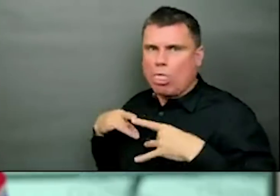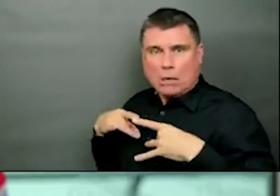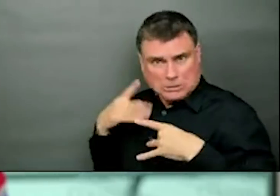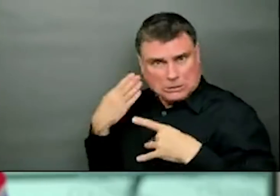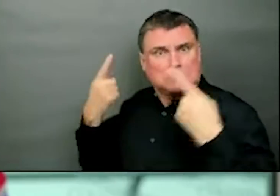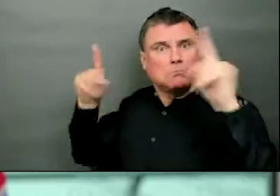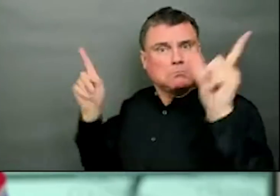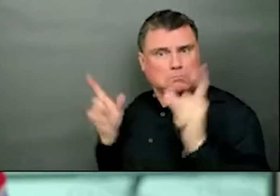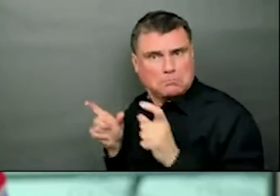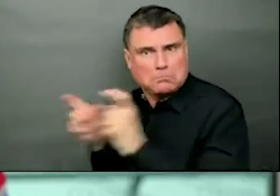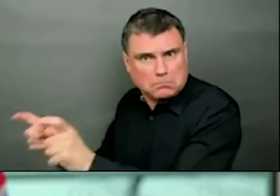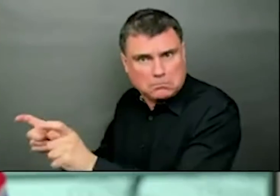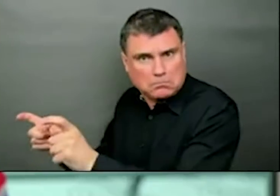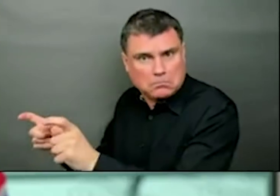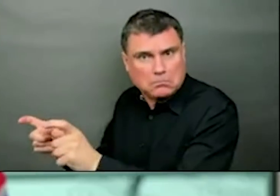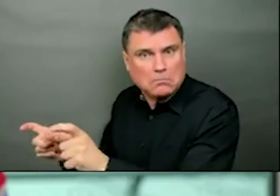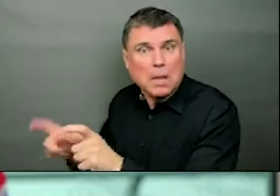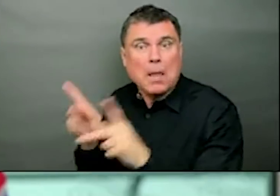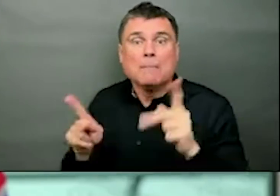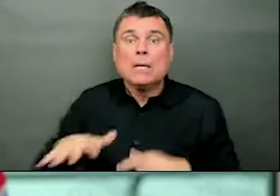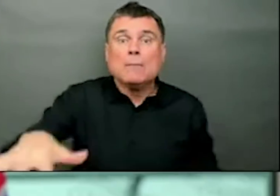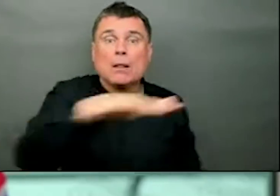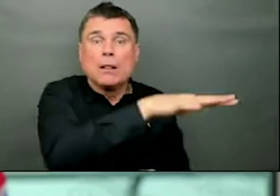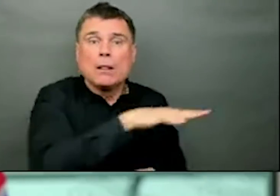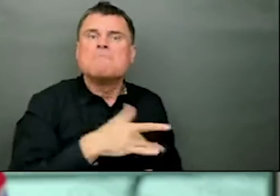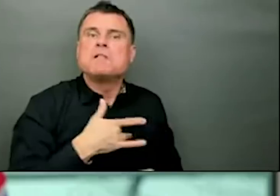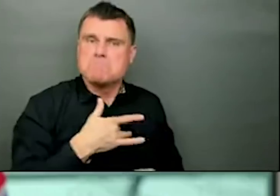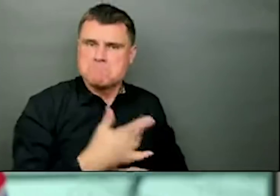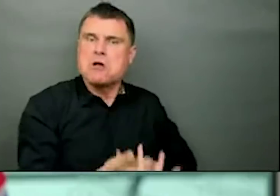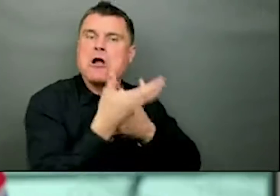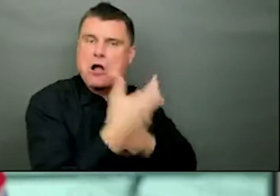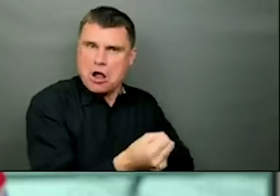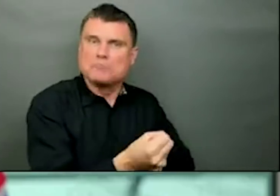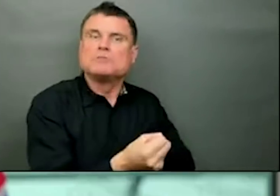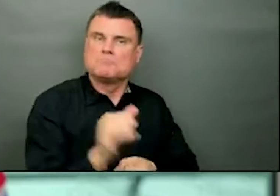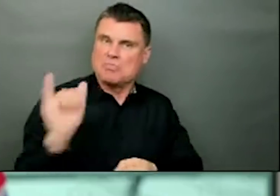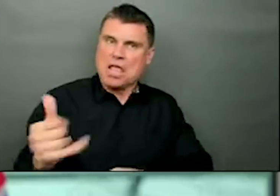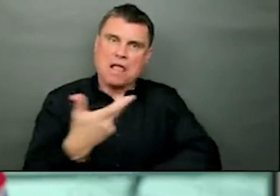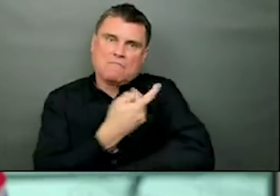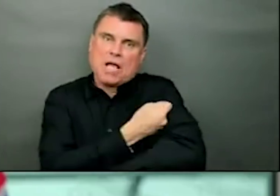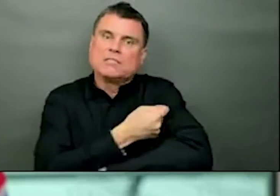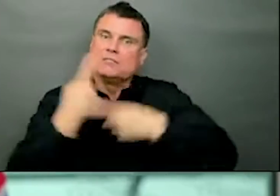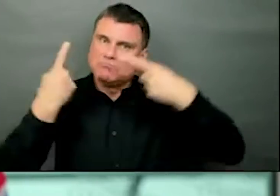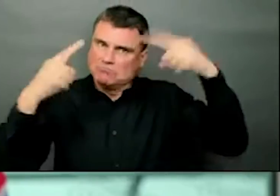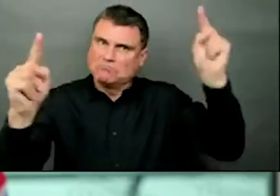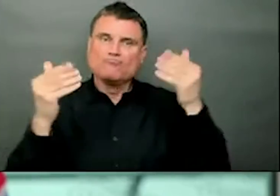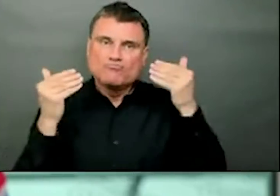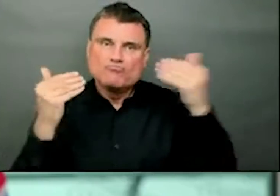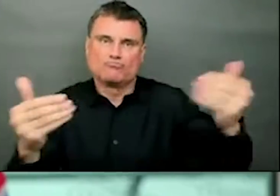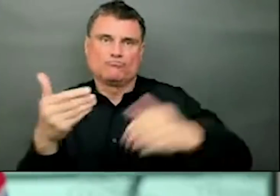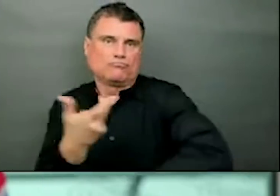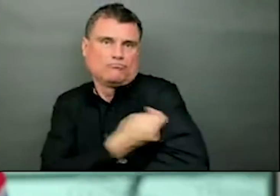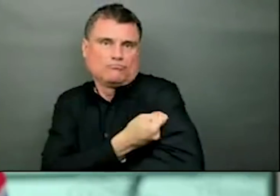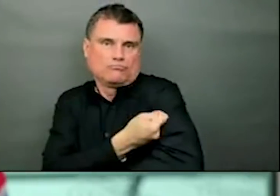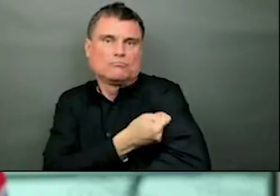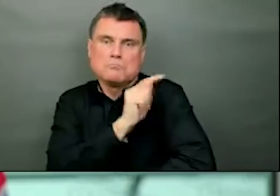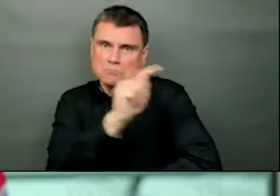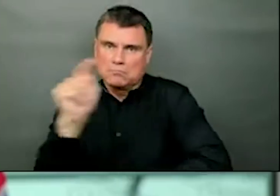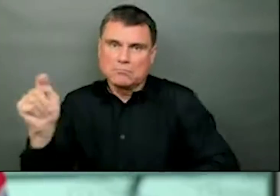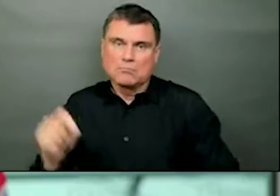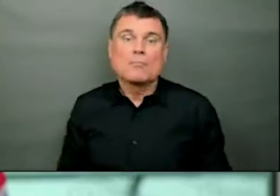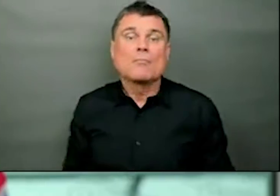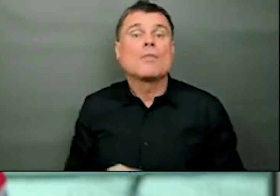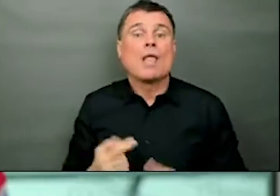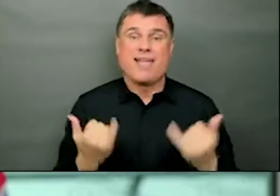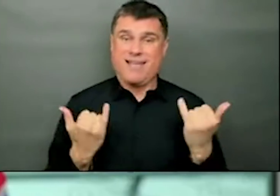confidence is high in our immunization programs. And we've seen that providing the information people need